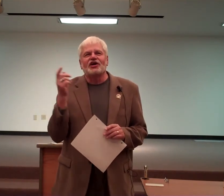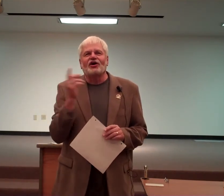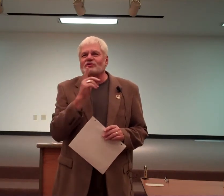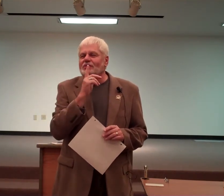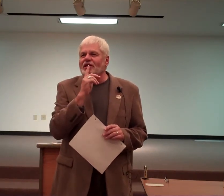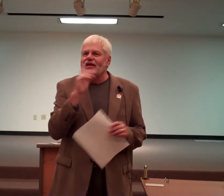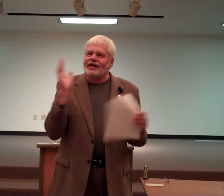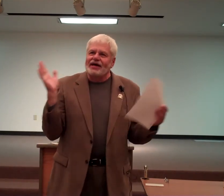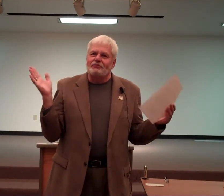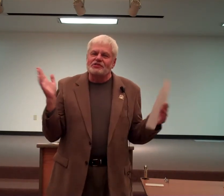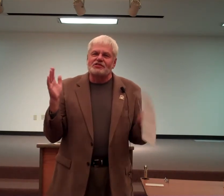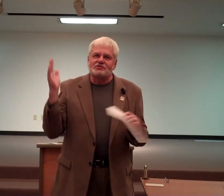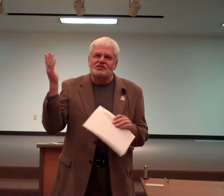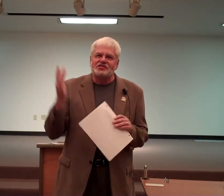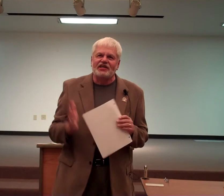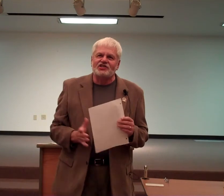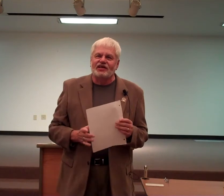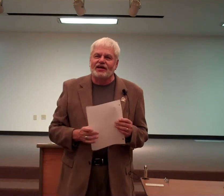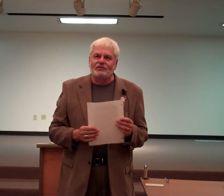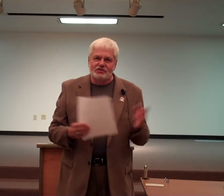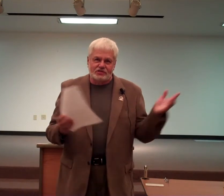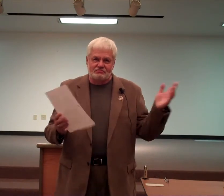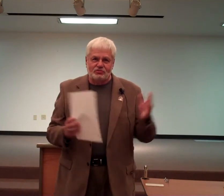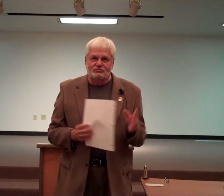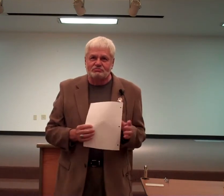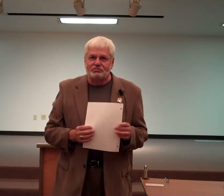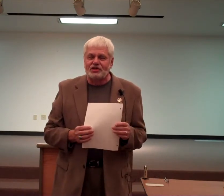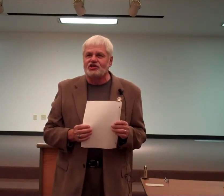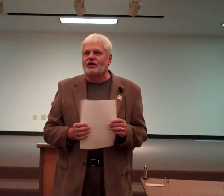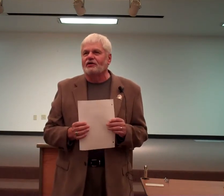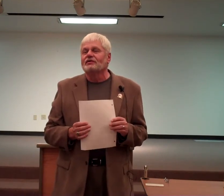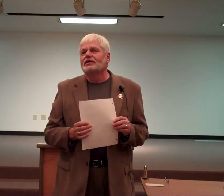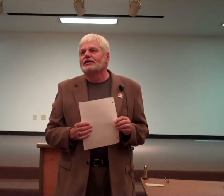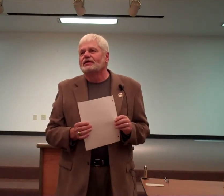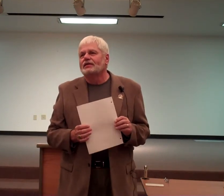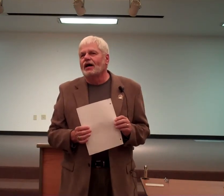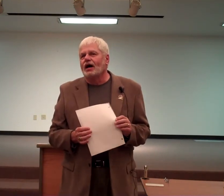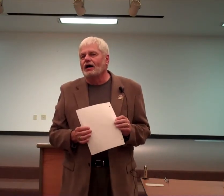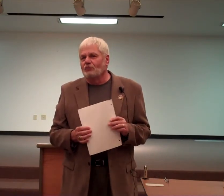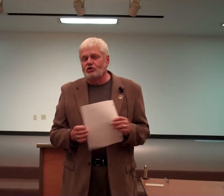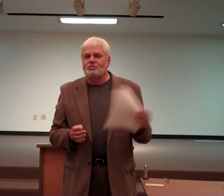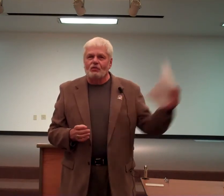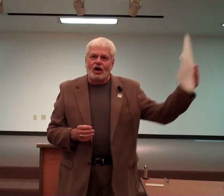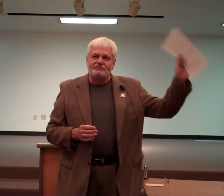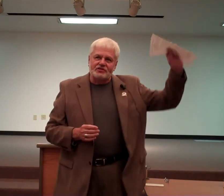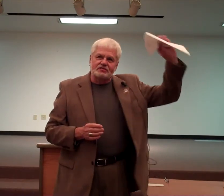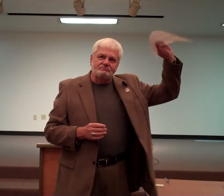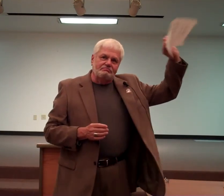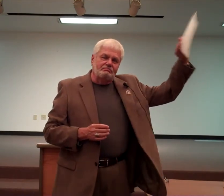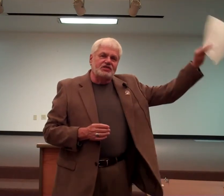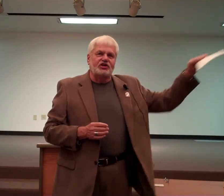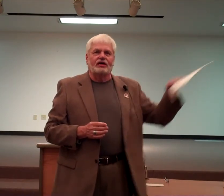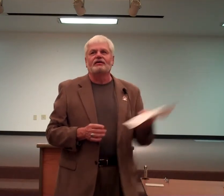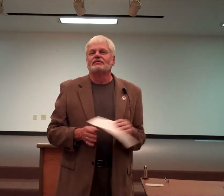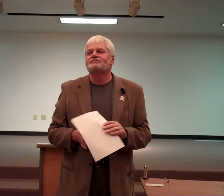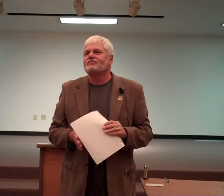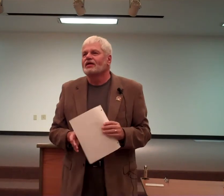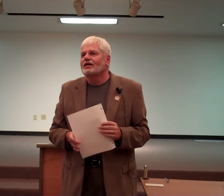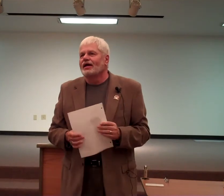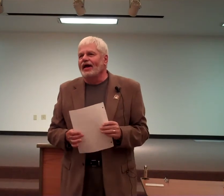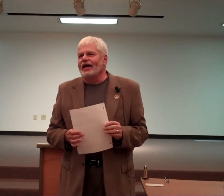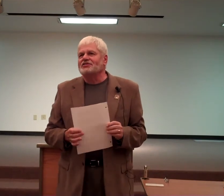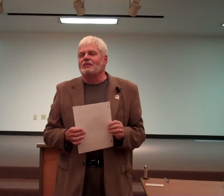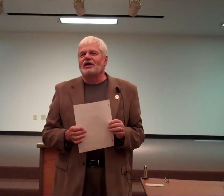Years ago, somebody, and I was teaching, and I was much younger. Of course, my wife is much younger.